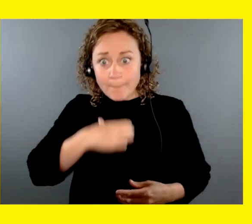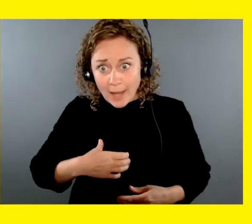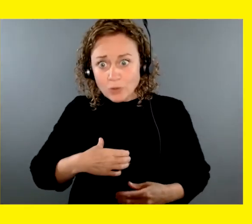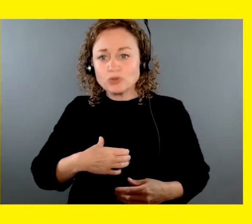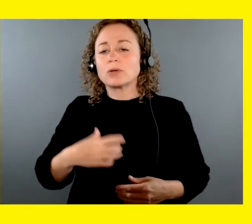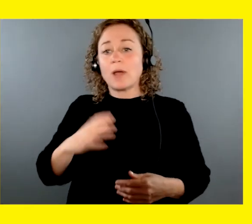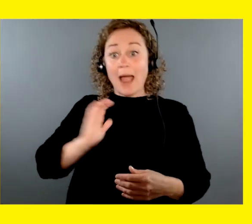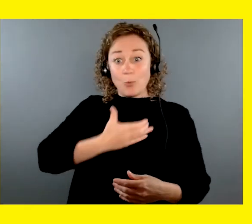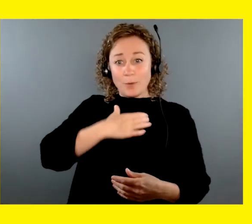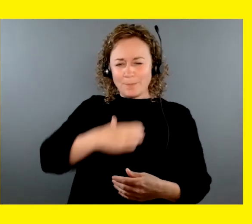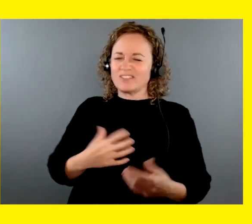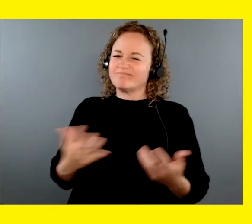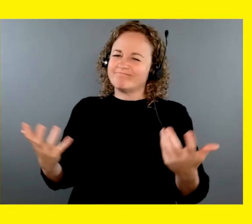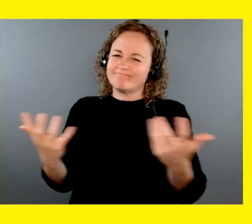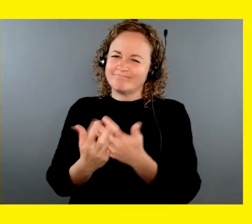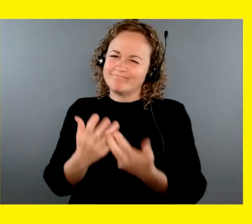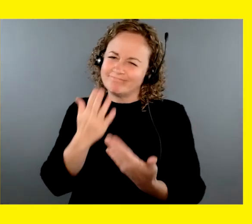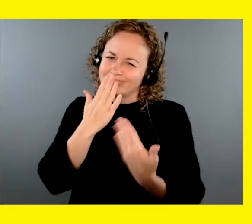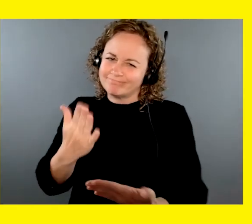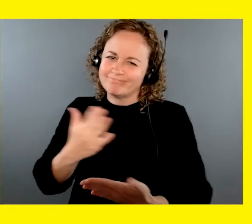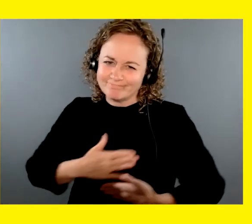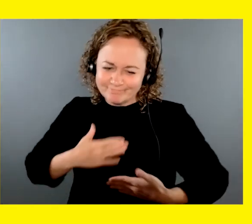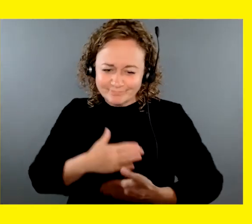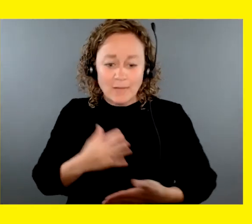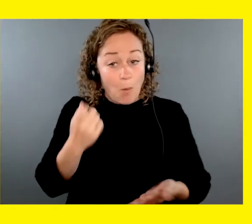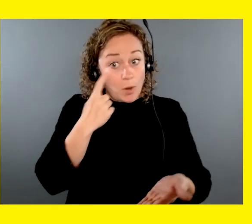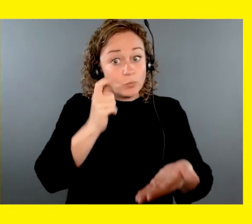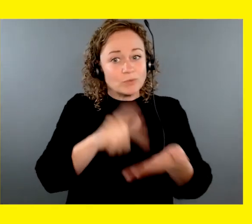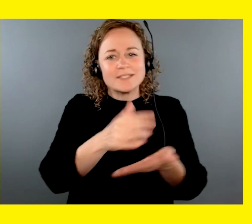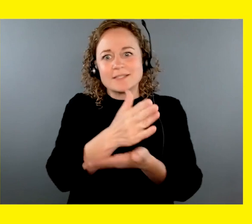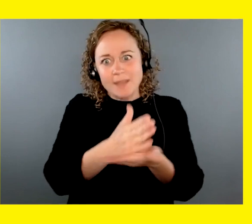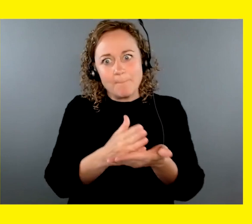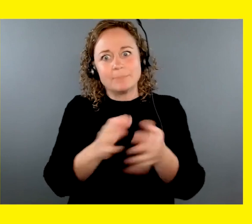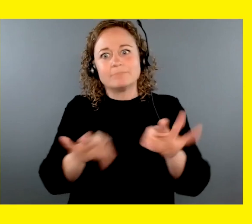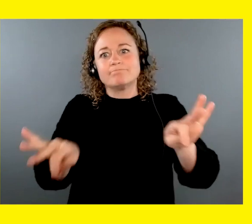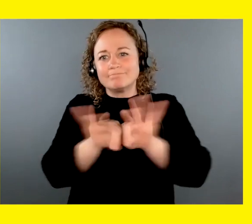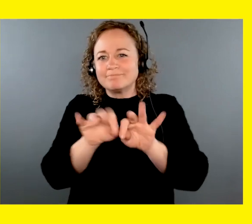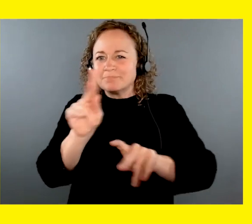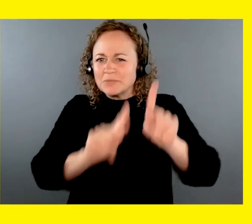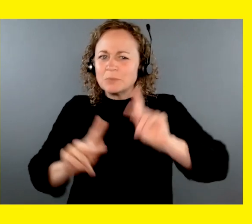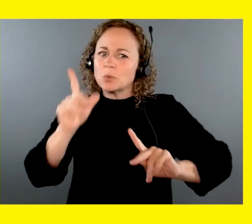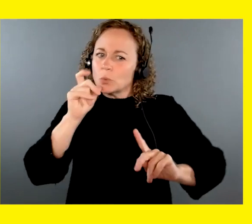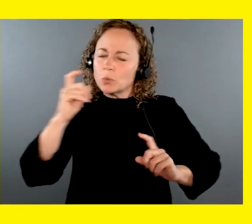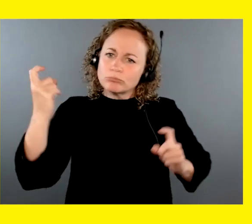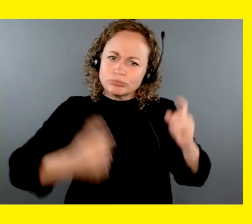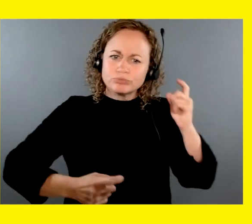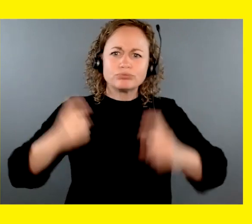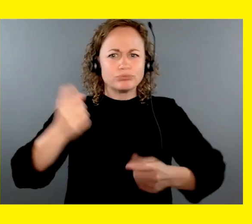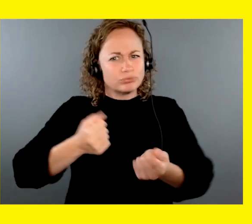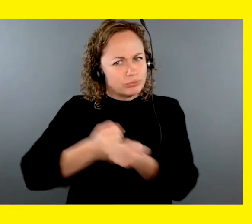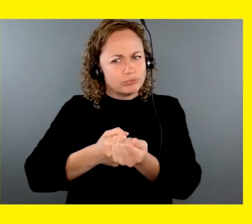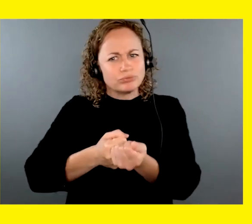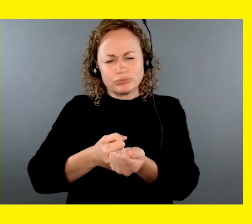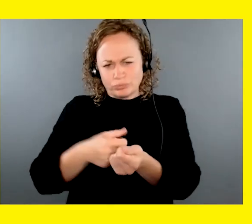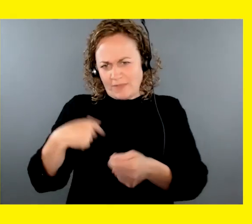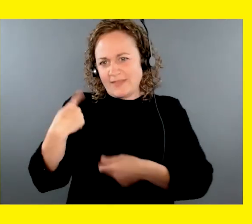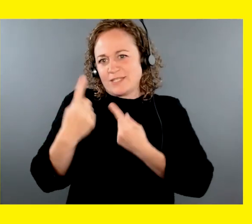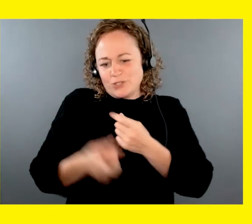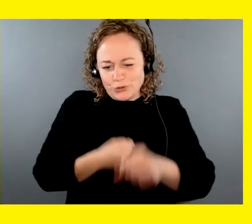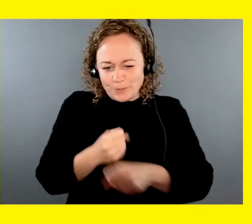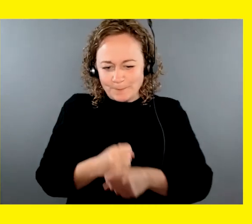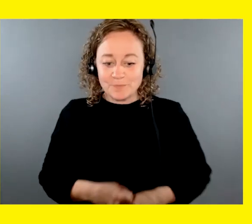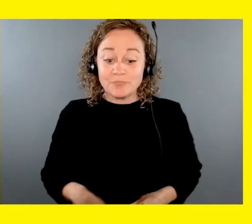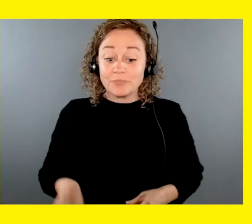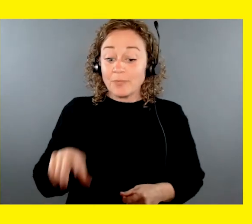I'd also like to take this opportunity to recognize some of the very special people and organizations who supported CNIB Guide Dogs this year,